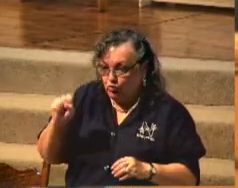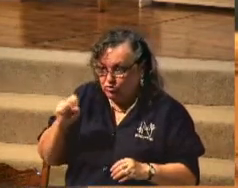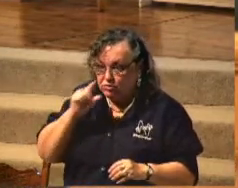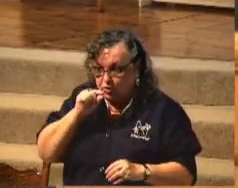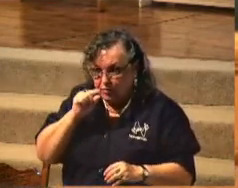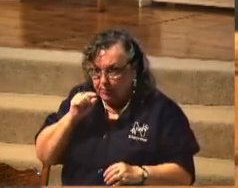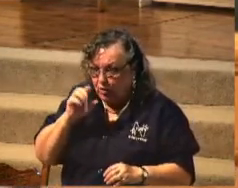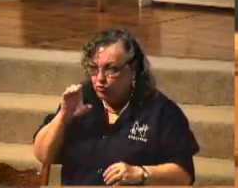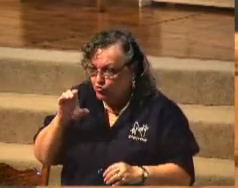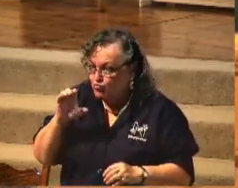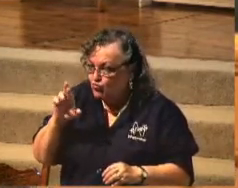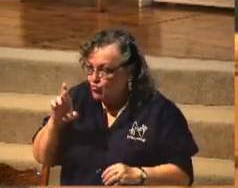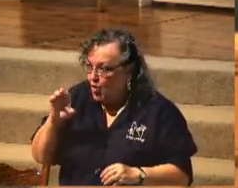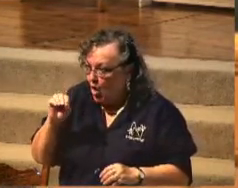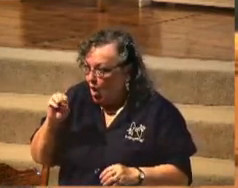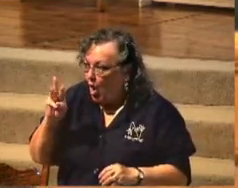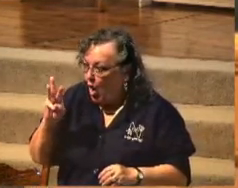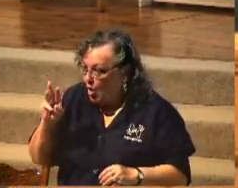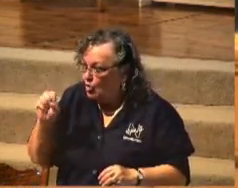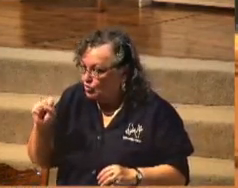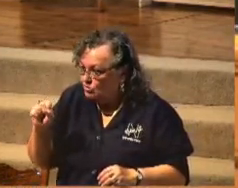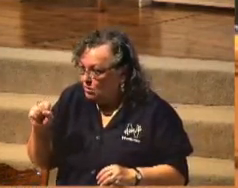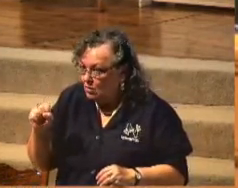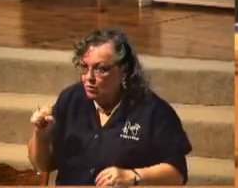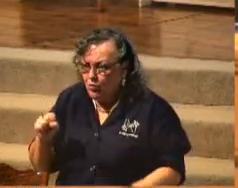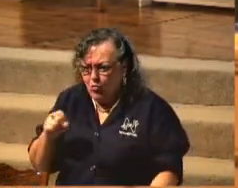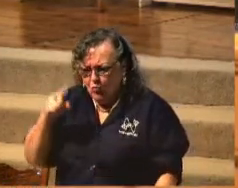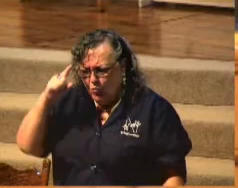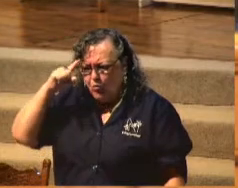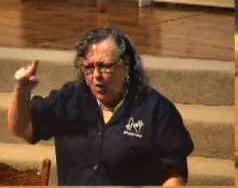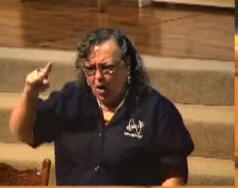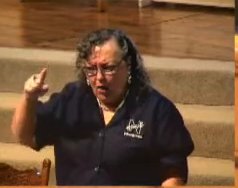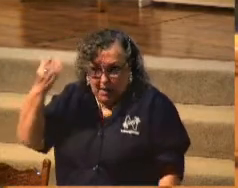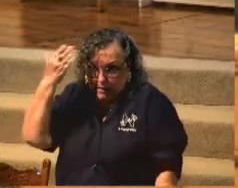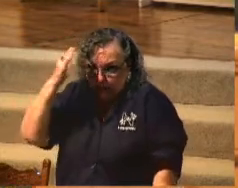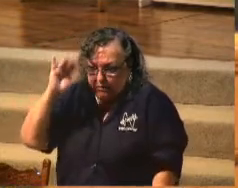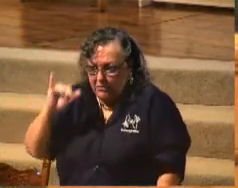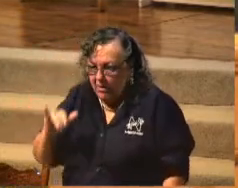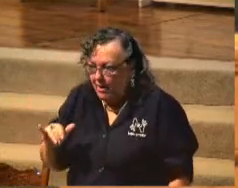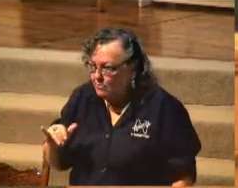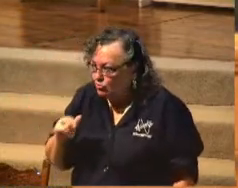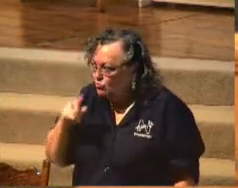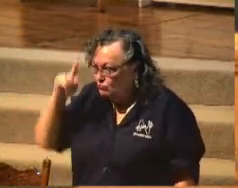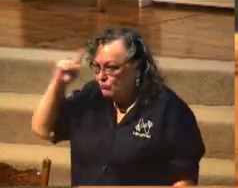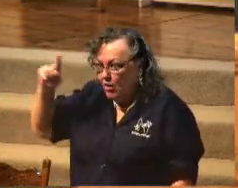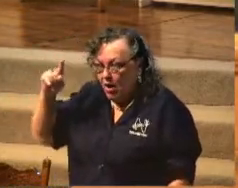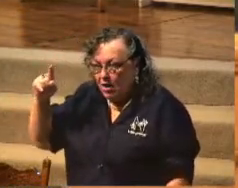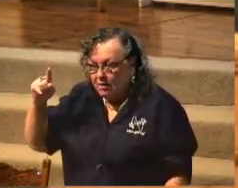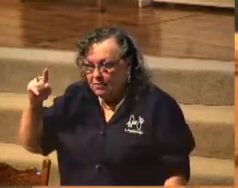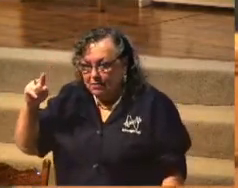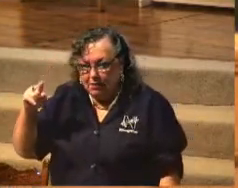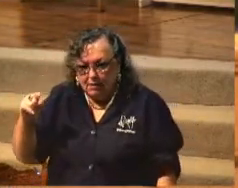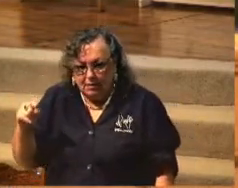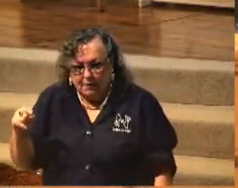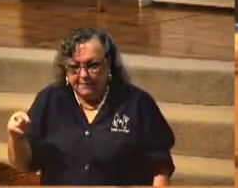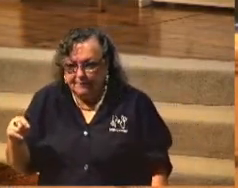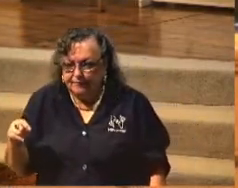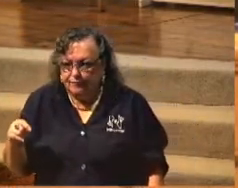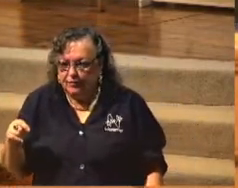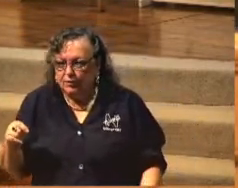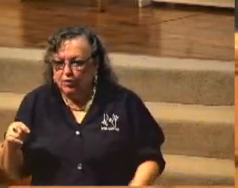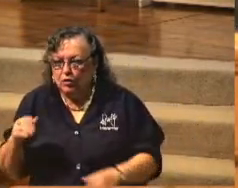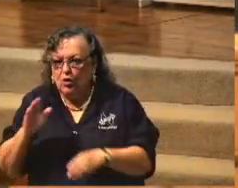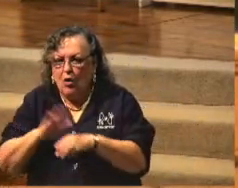And it's interesting. Crows are very intelligent birds. I didn't really know that. They're very smart. They're super. They're called